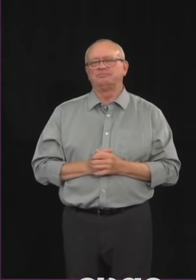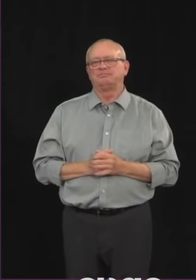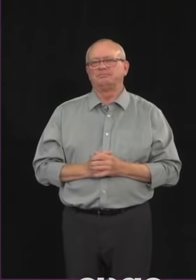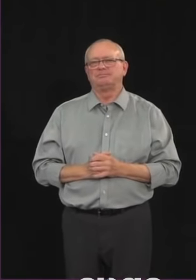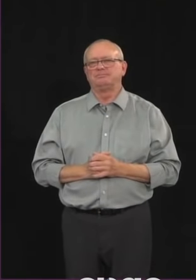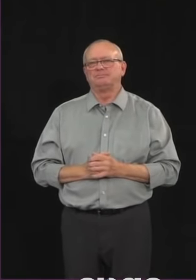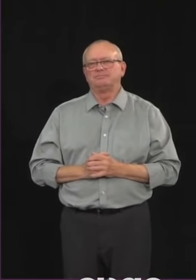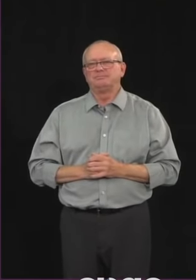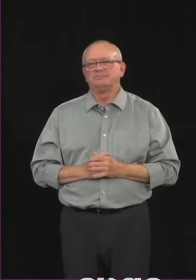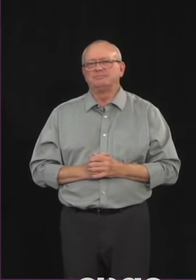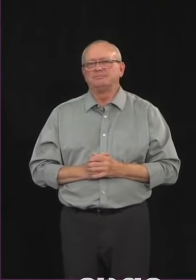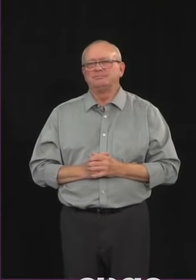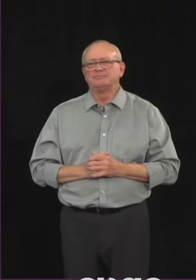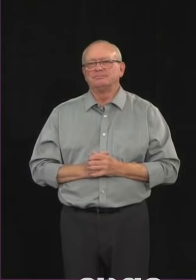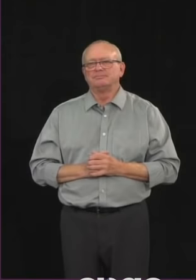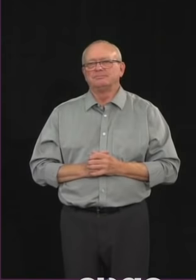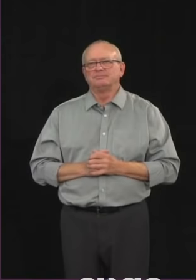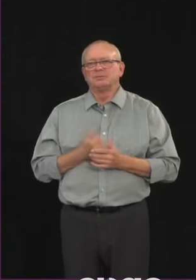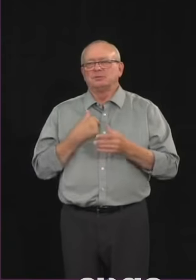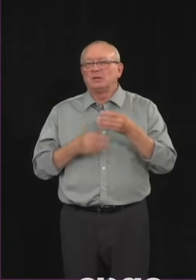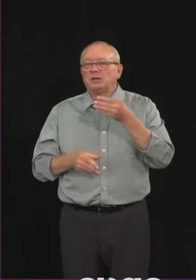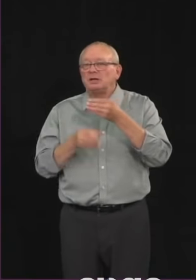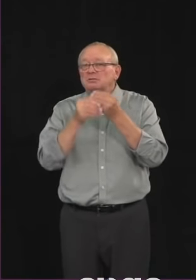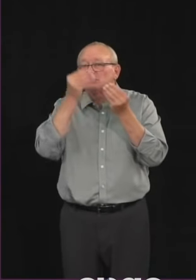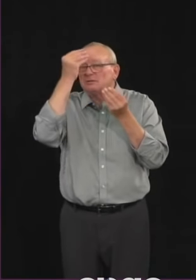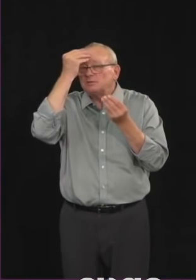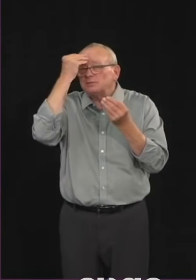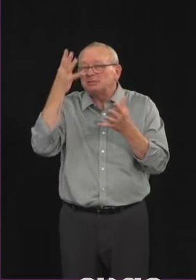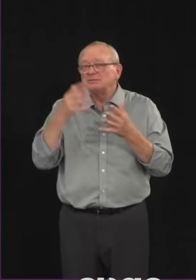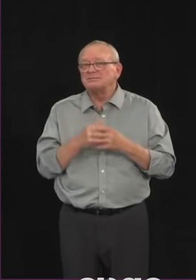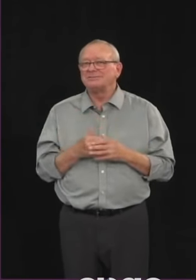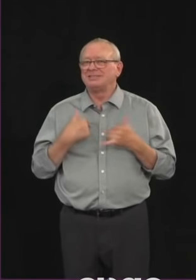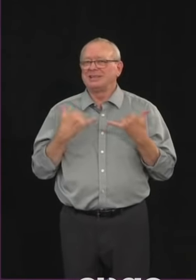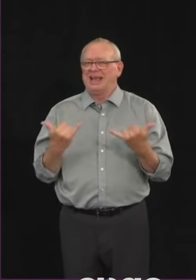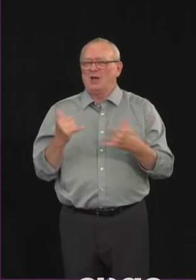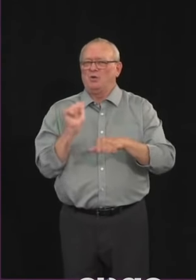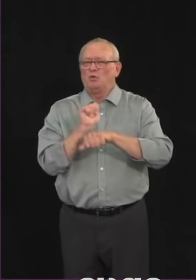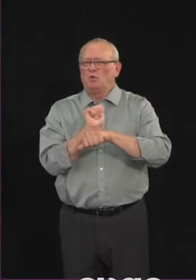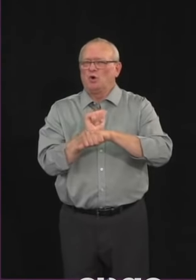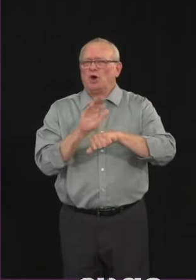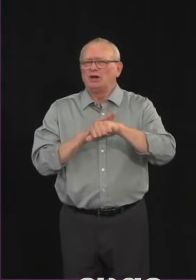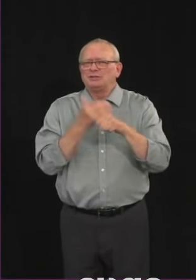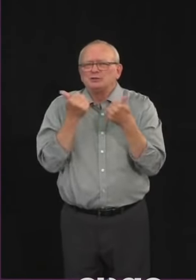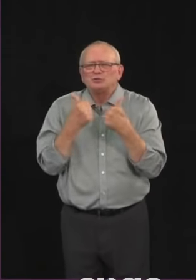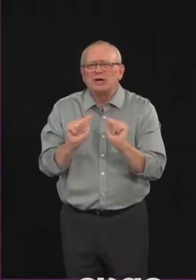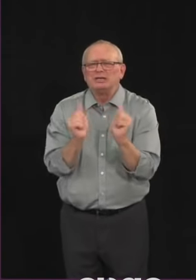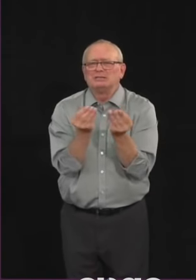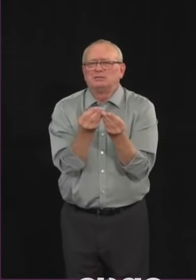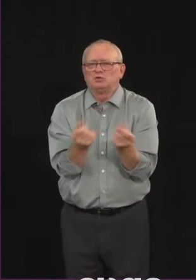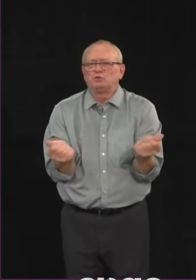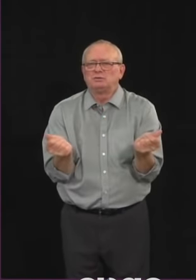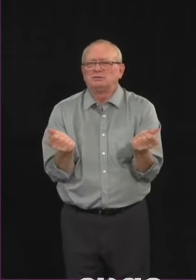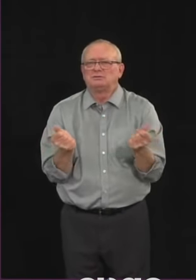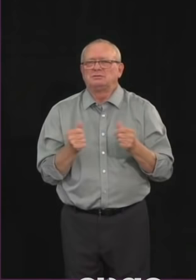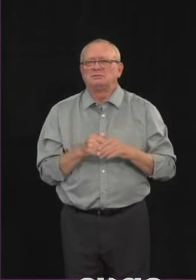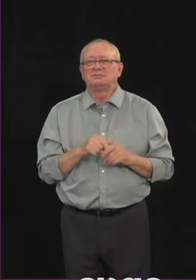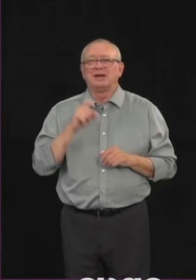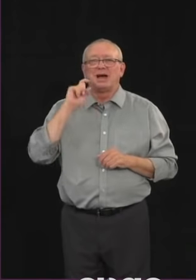Yes, I just wanted to add that we have been trying to resolve that problem, which requires cooperation from Google and Apple.